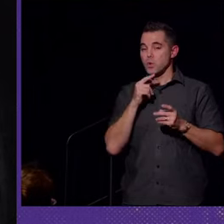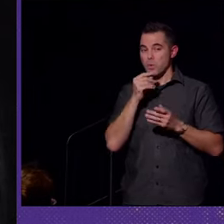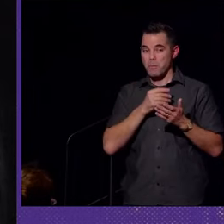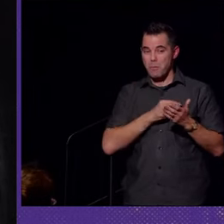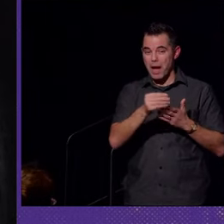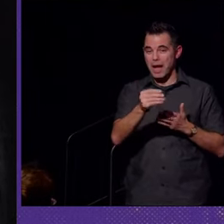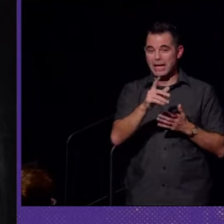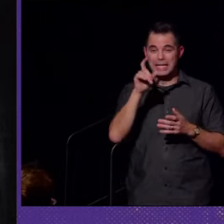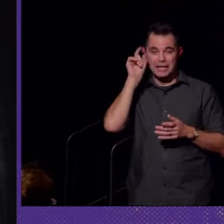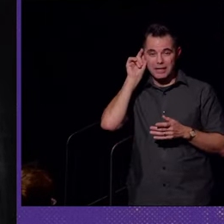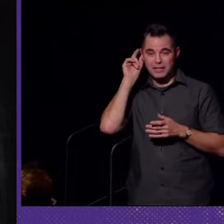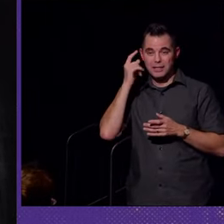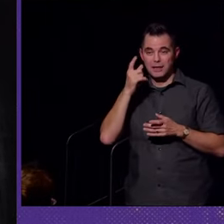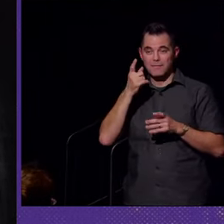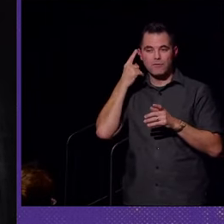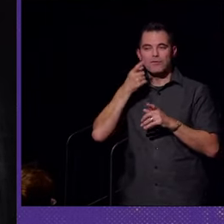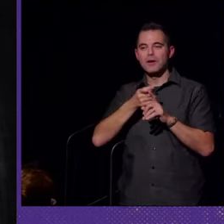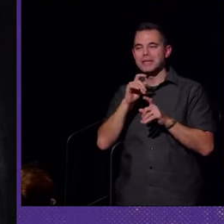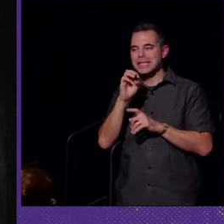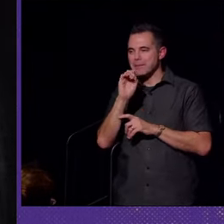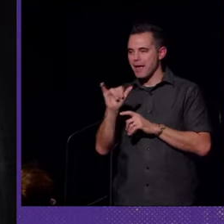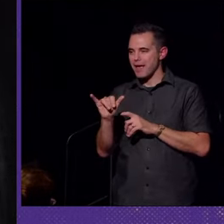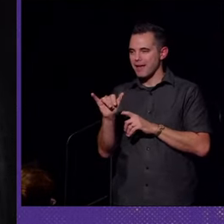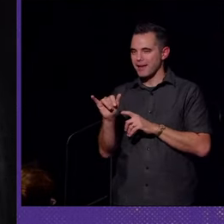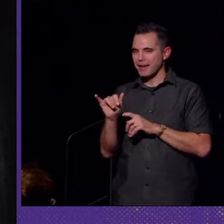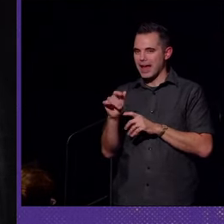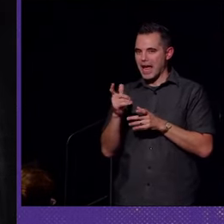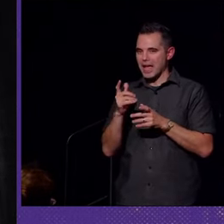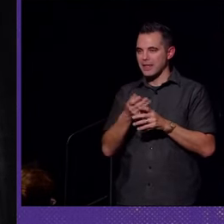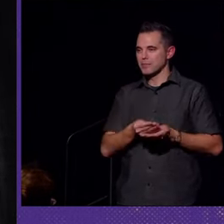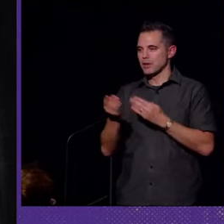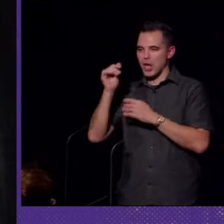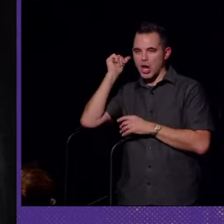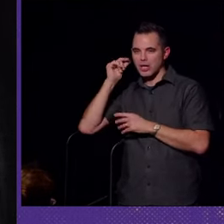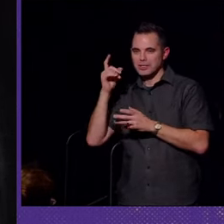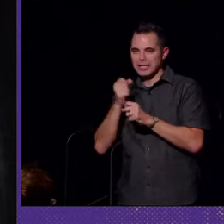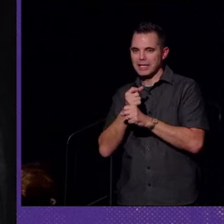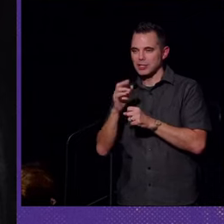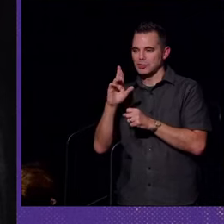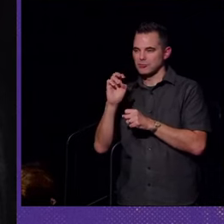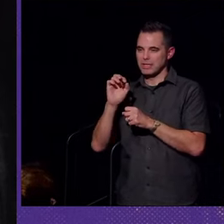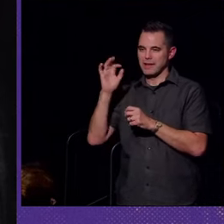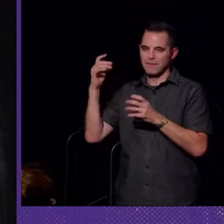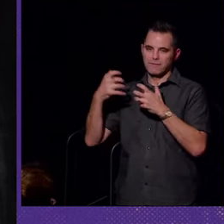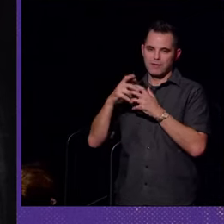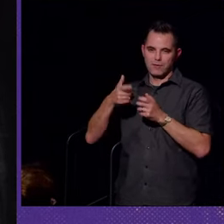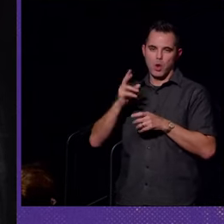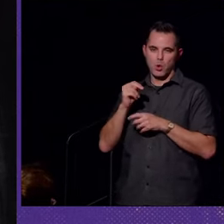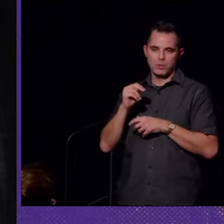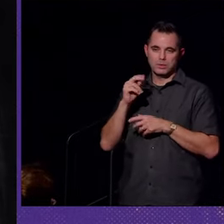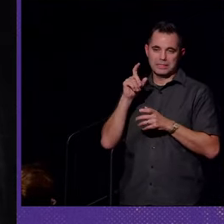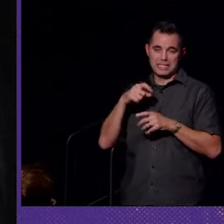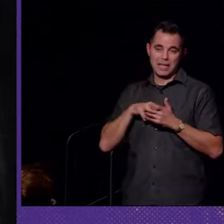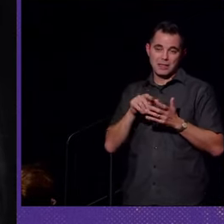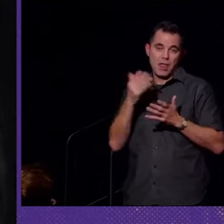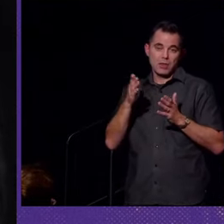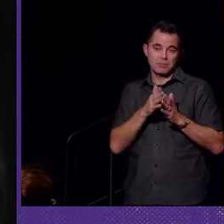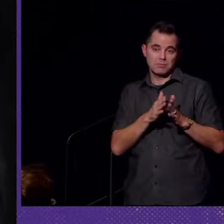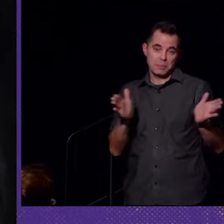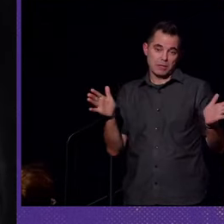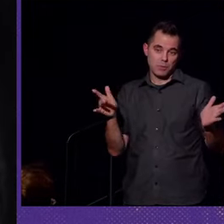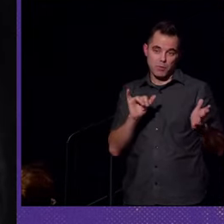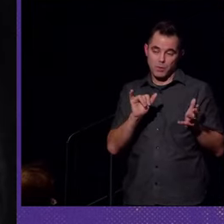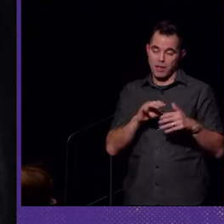hearing aids from eBay and then take it to the audiologist to get it refitted for their own needs. So, that's another spectrum